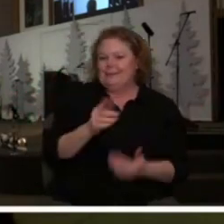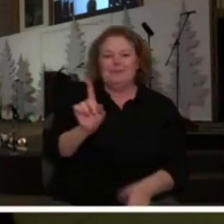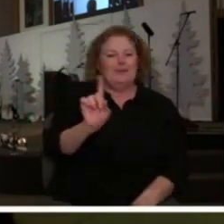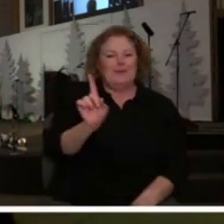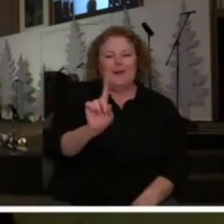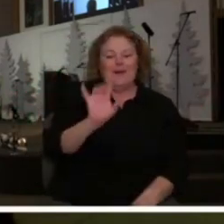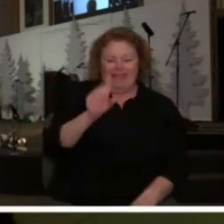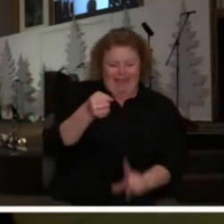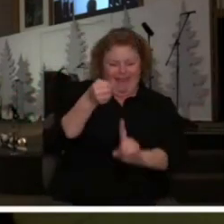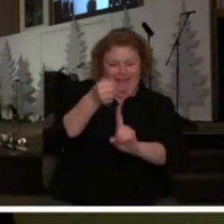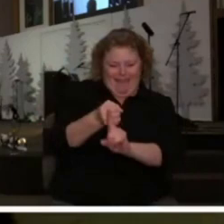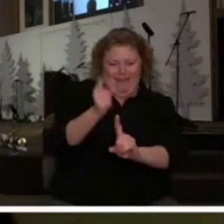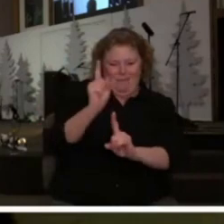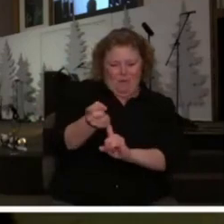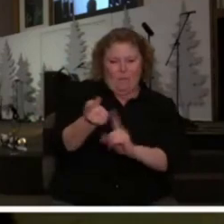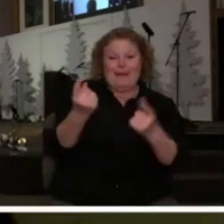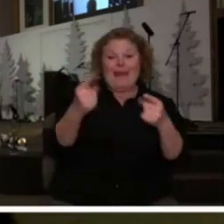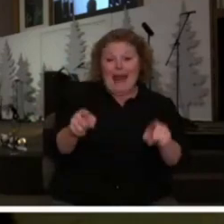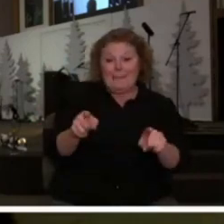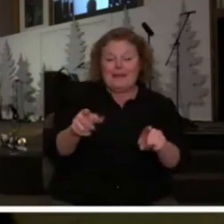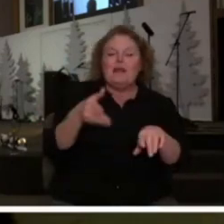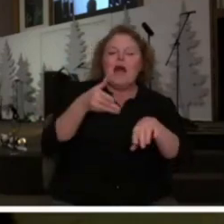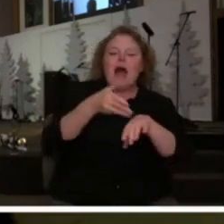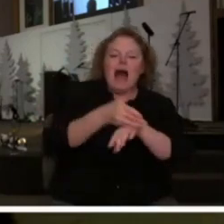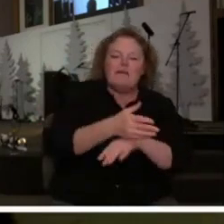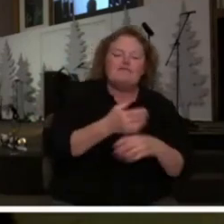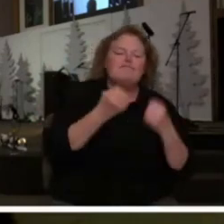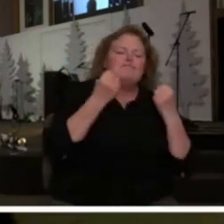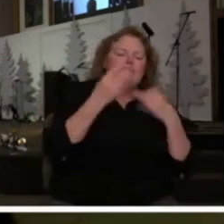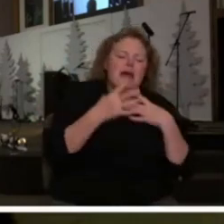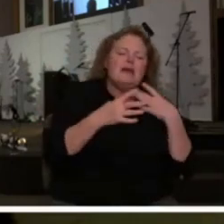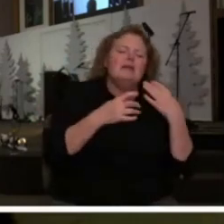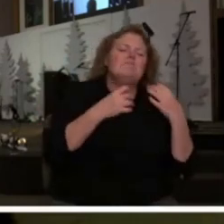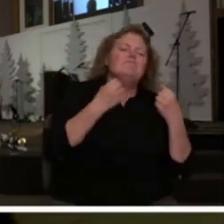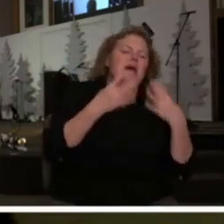that suddenly came at the end of extended prayer